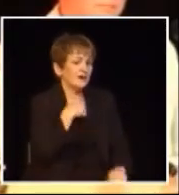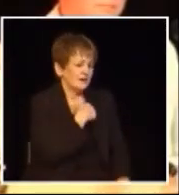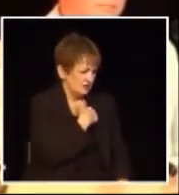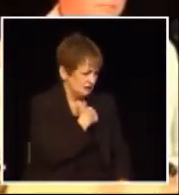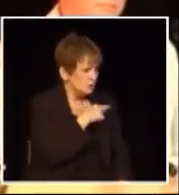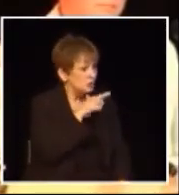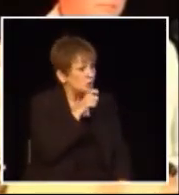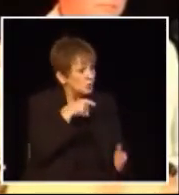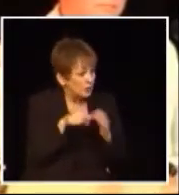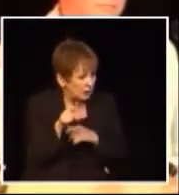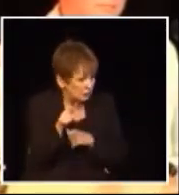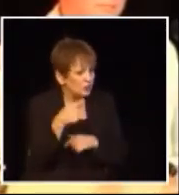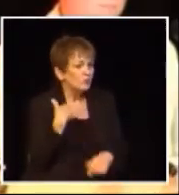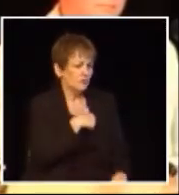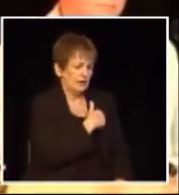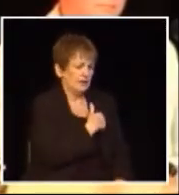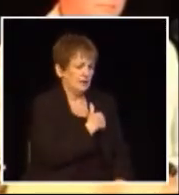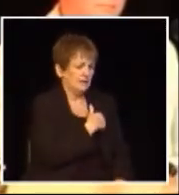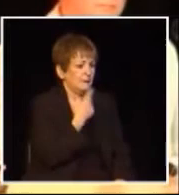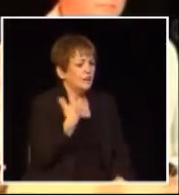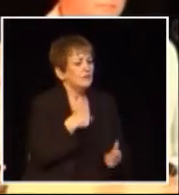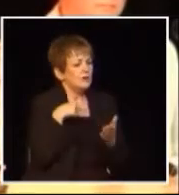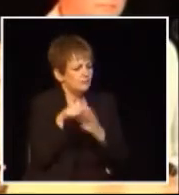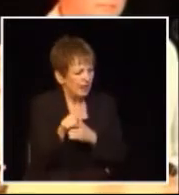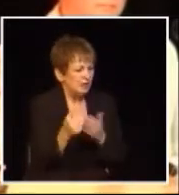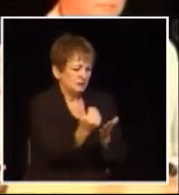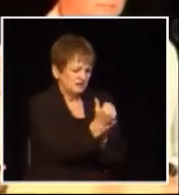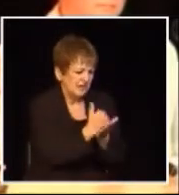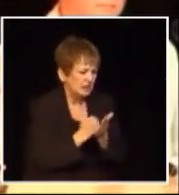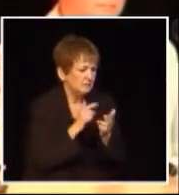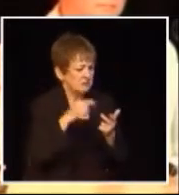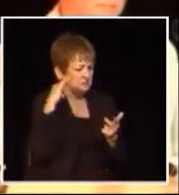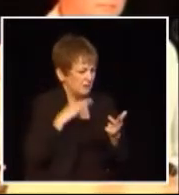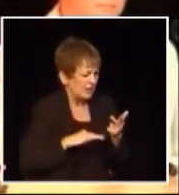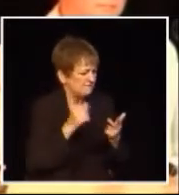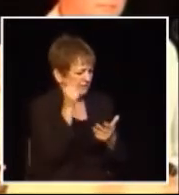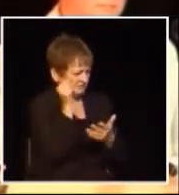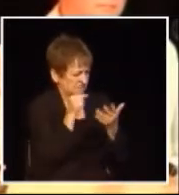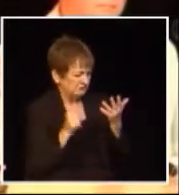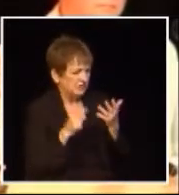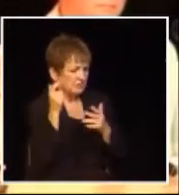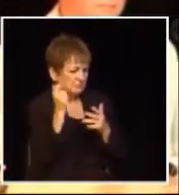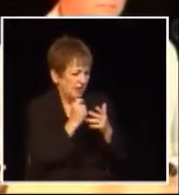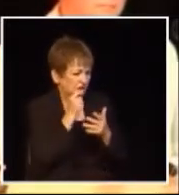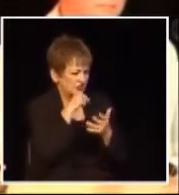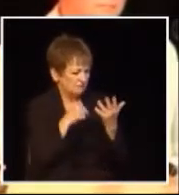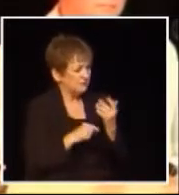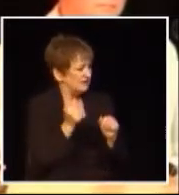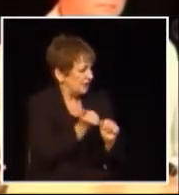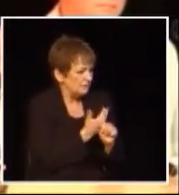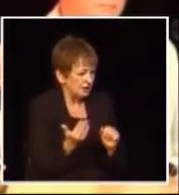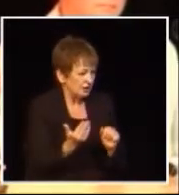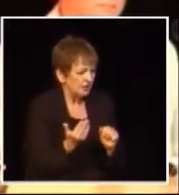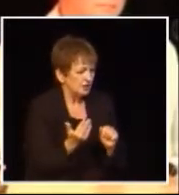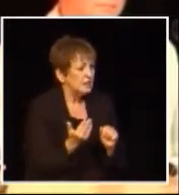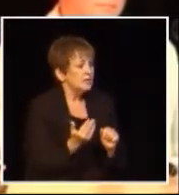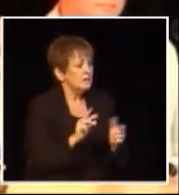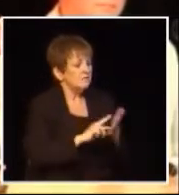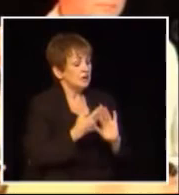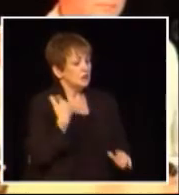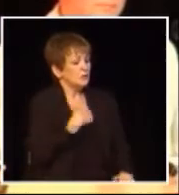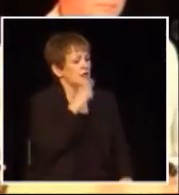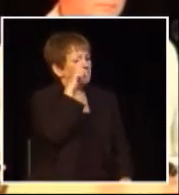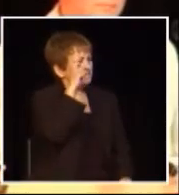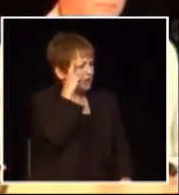you're there for us we pay your salaries we pay your benefits we pay your fat benefits and pensions